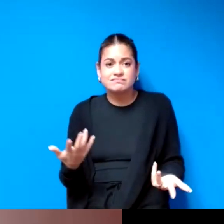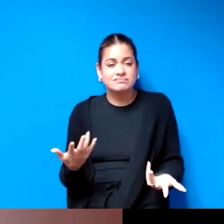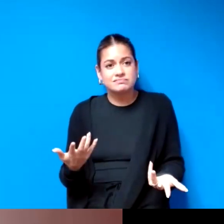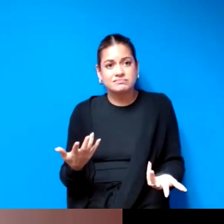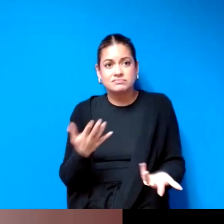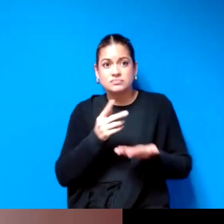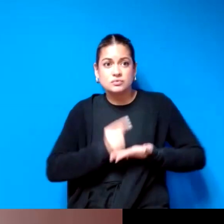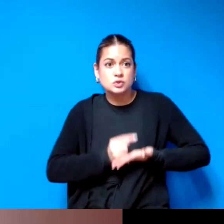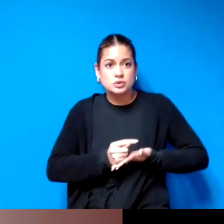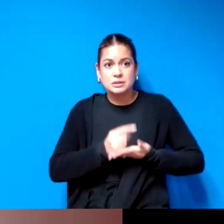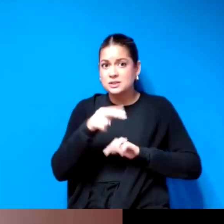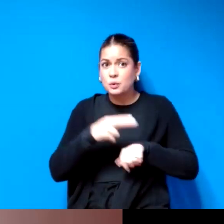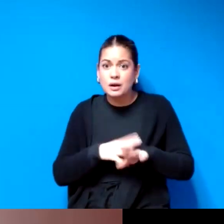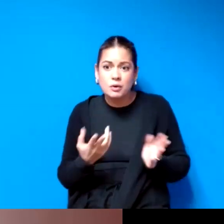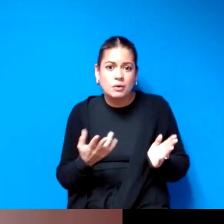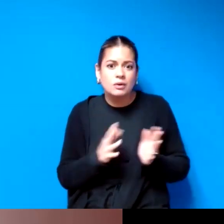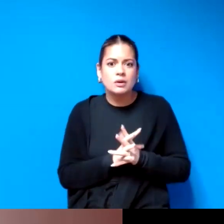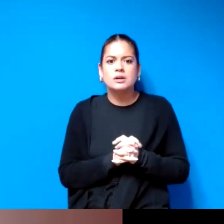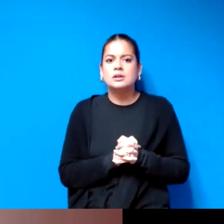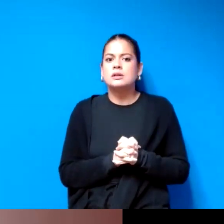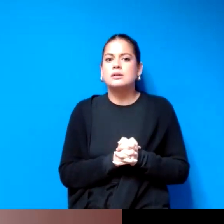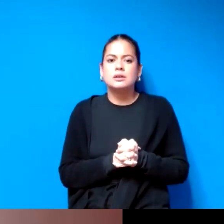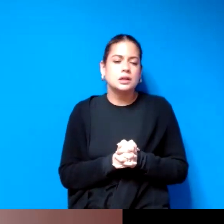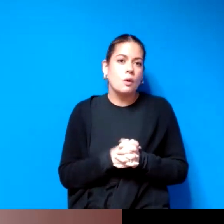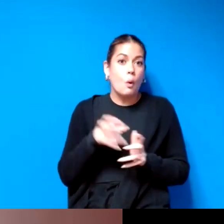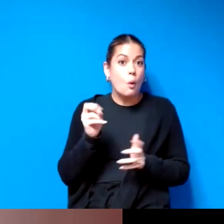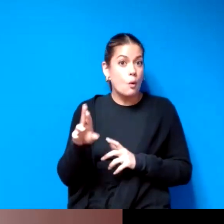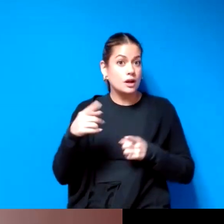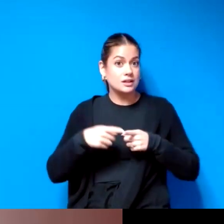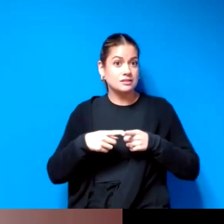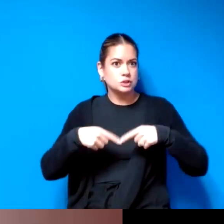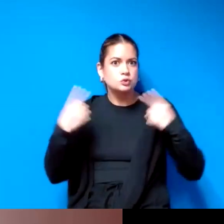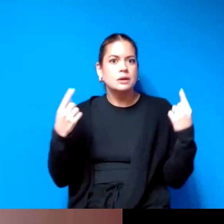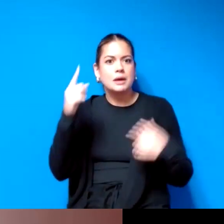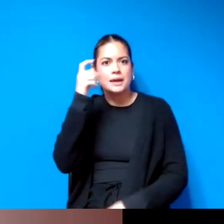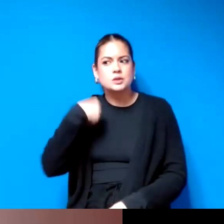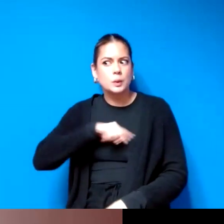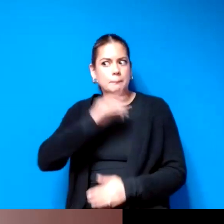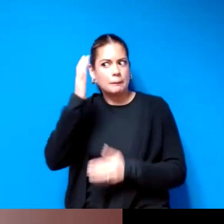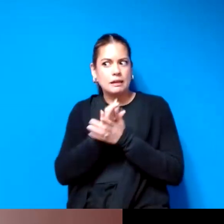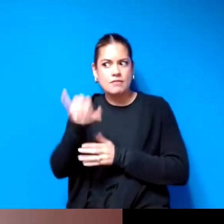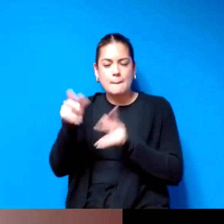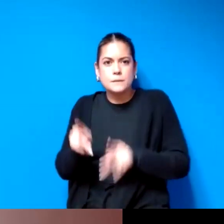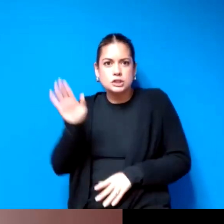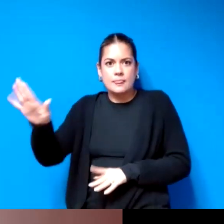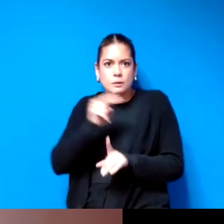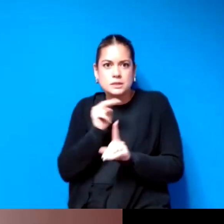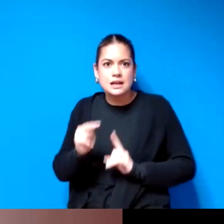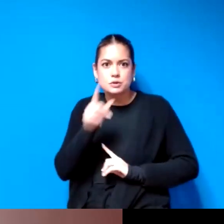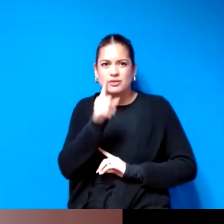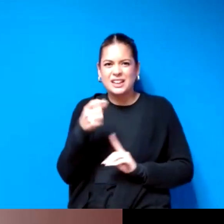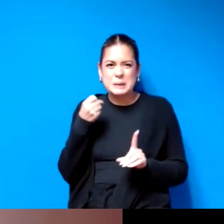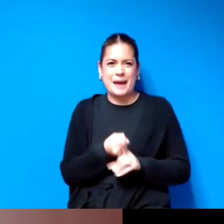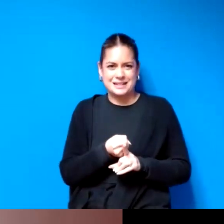treatment as normal or is there a disagreement because we believe that that person's perception of reality is